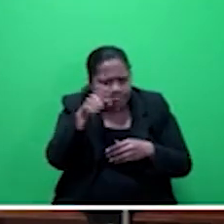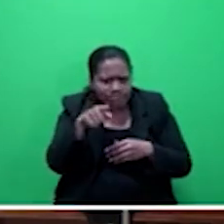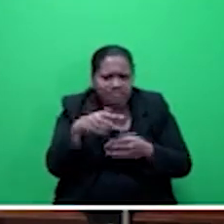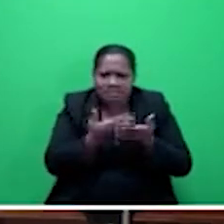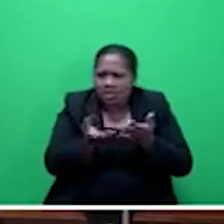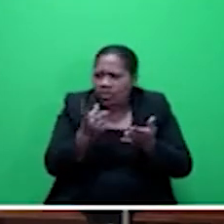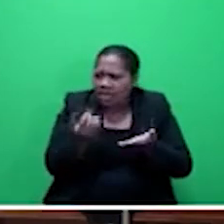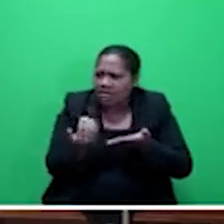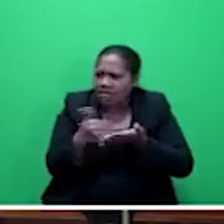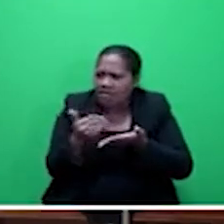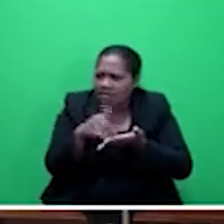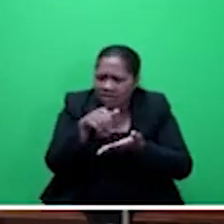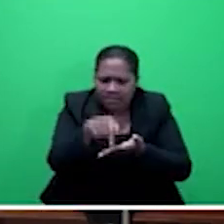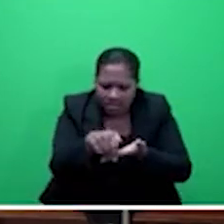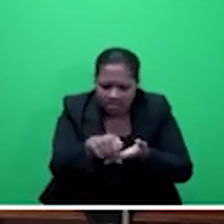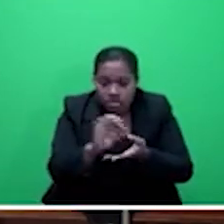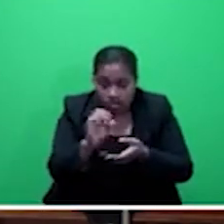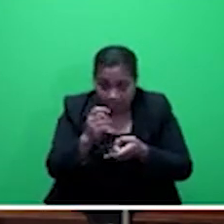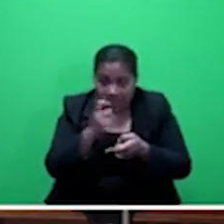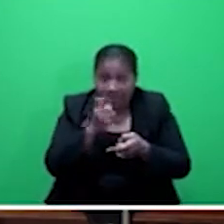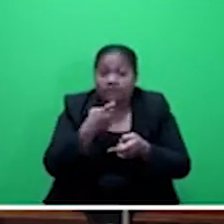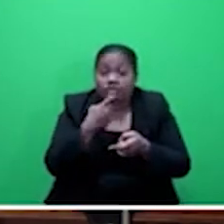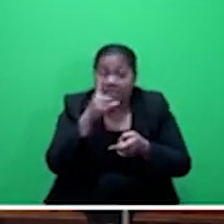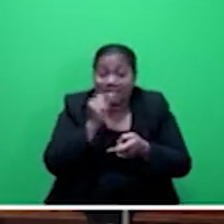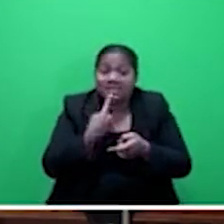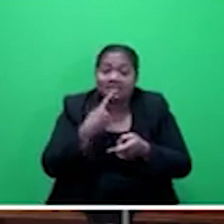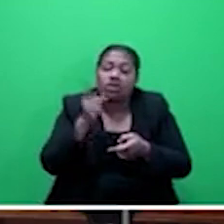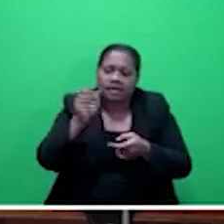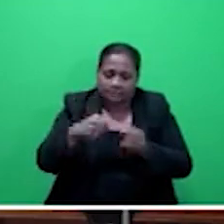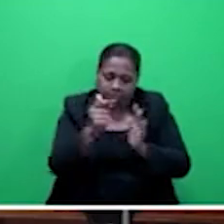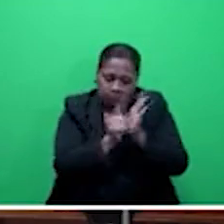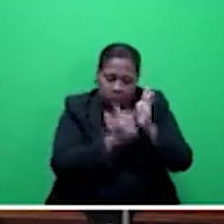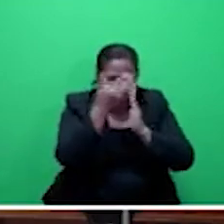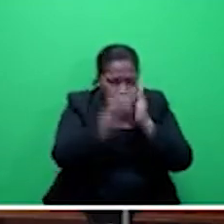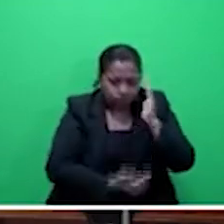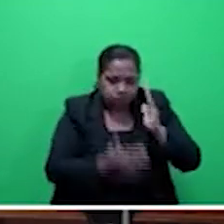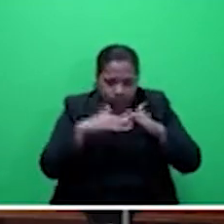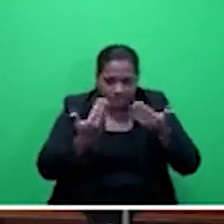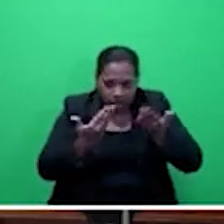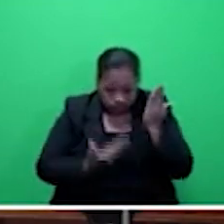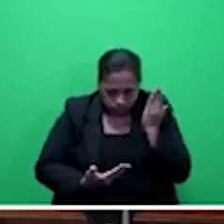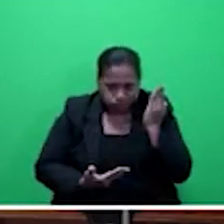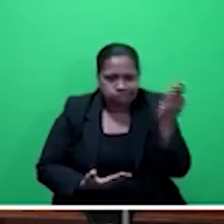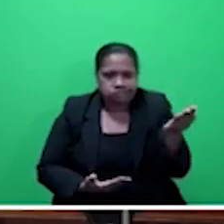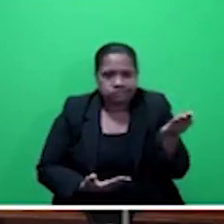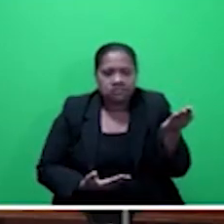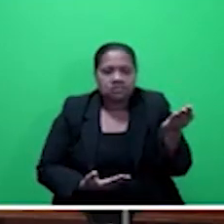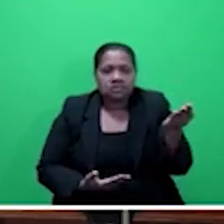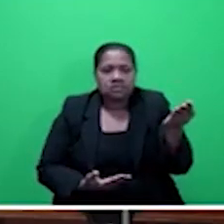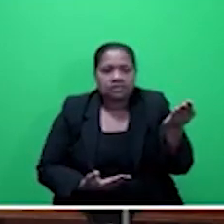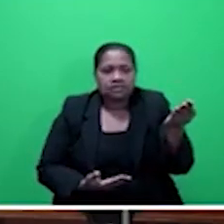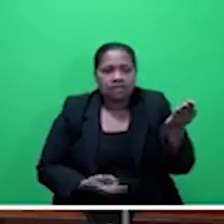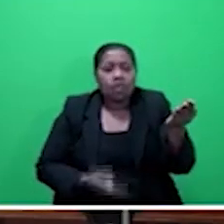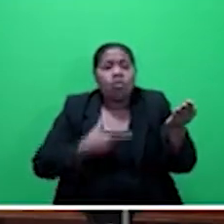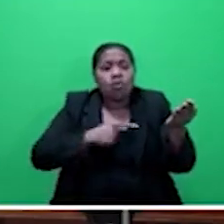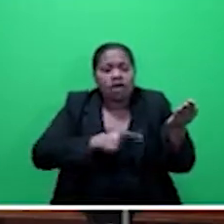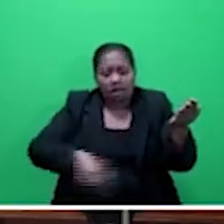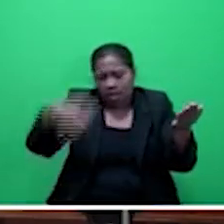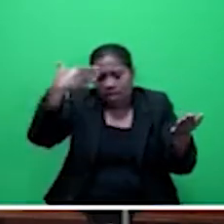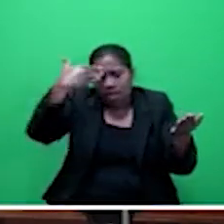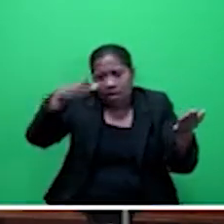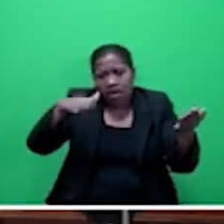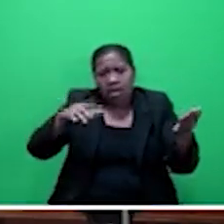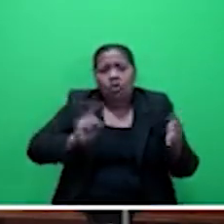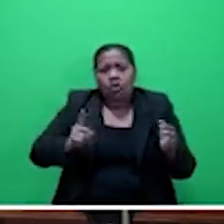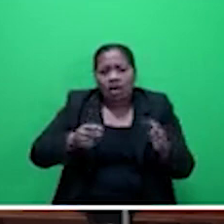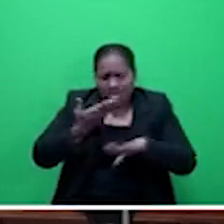So to be able to say let's do a law now in place or put a law in place is actually a bit premature because we do not know what the new